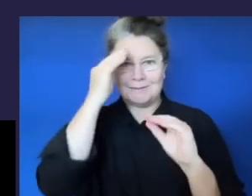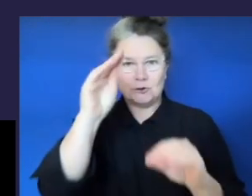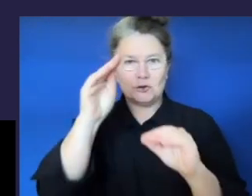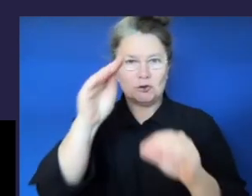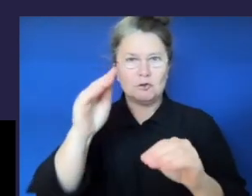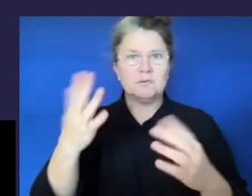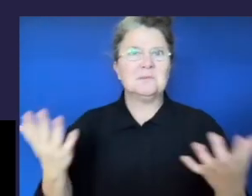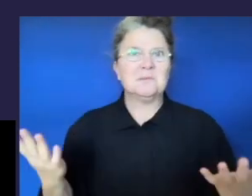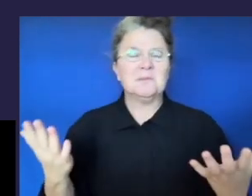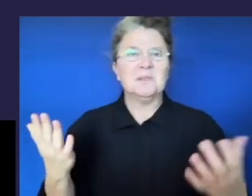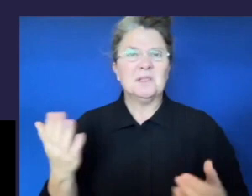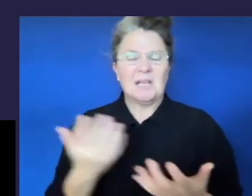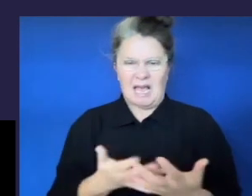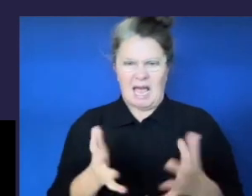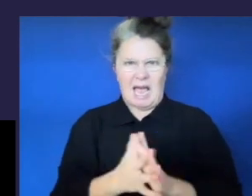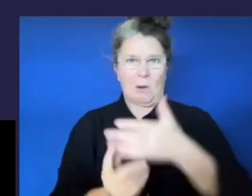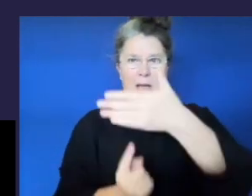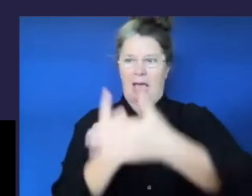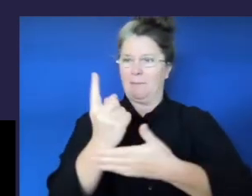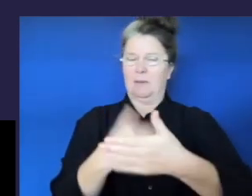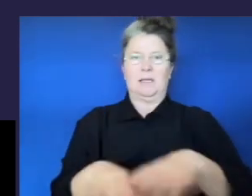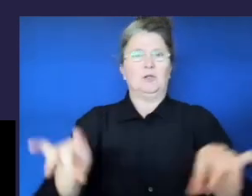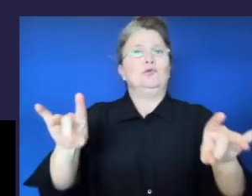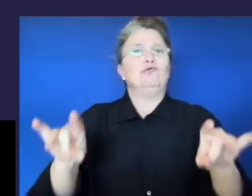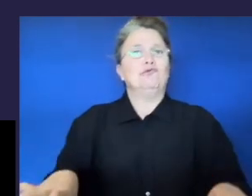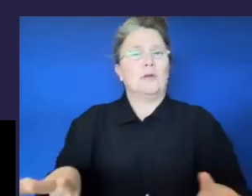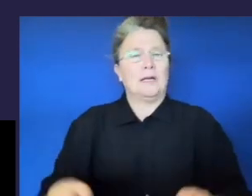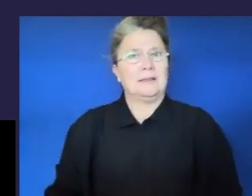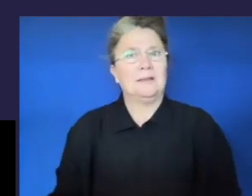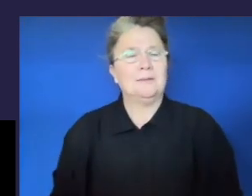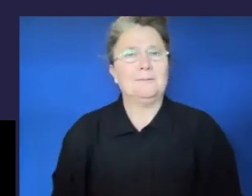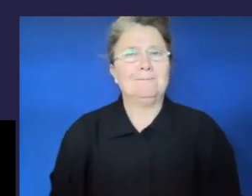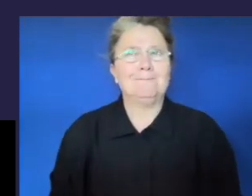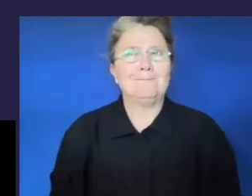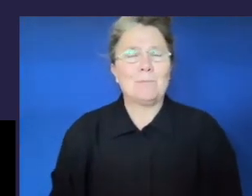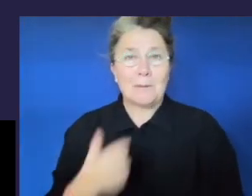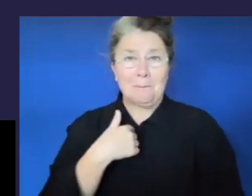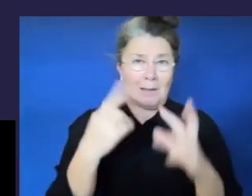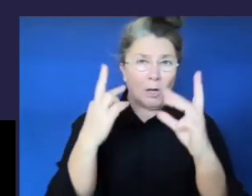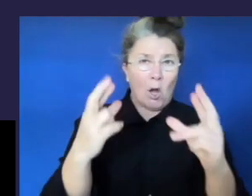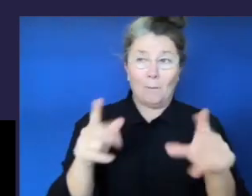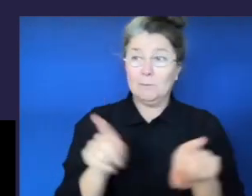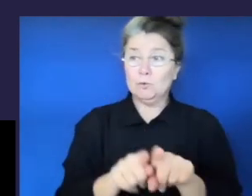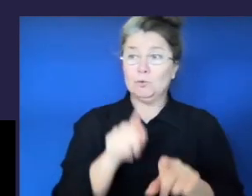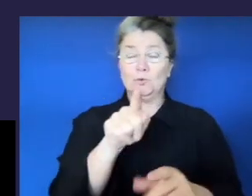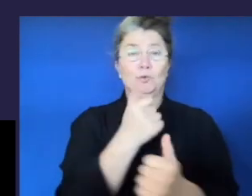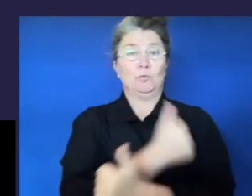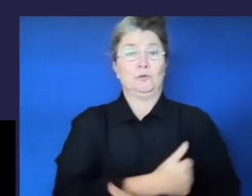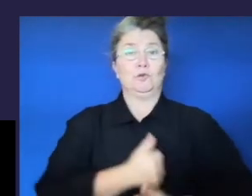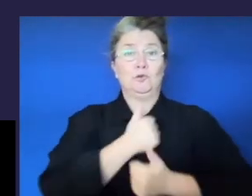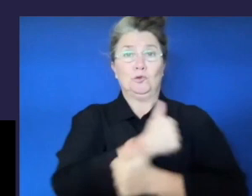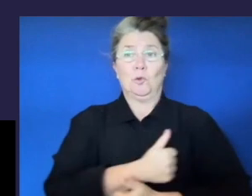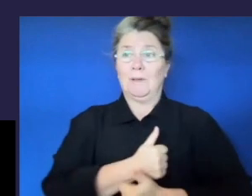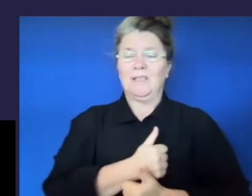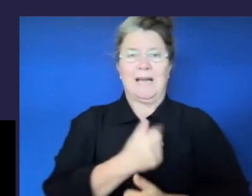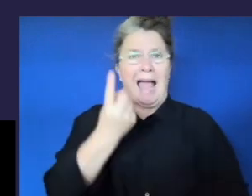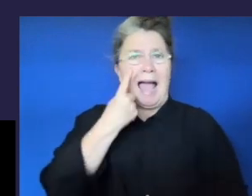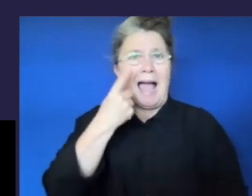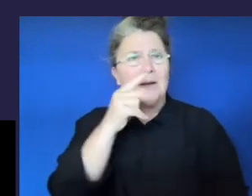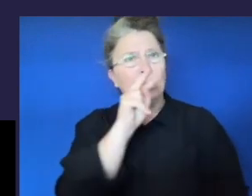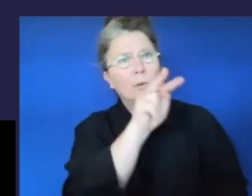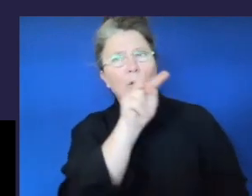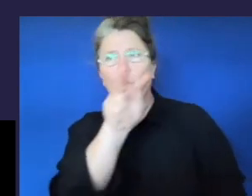is occurring in the Australian context. I also hope that you have enjoyed accessing the other speakers of today.